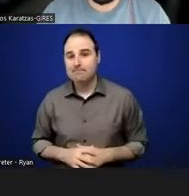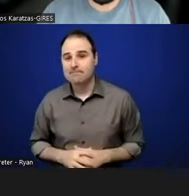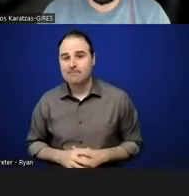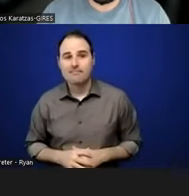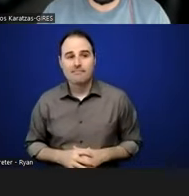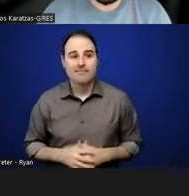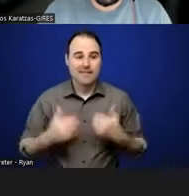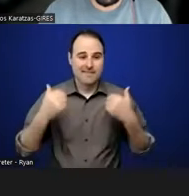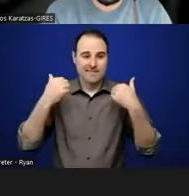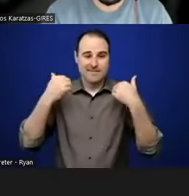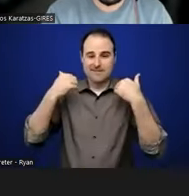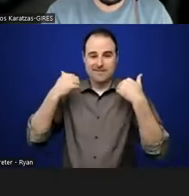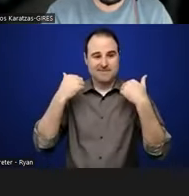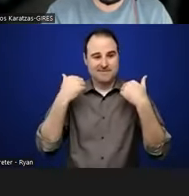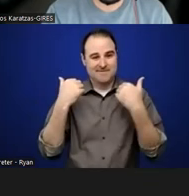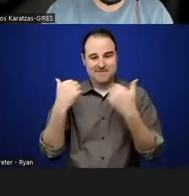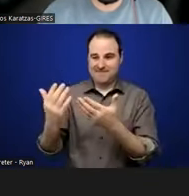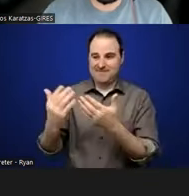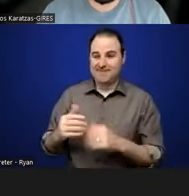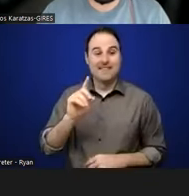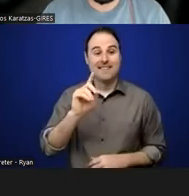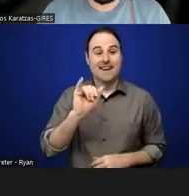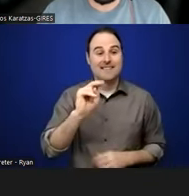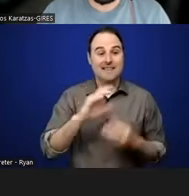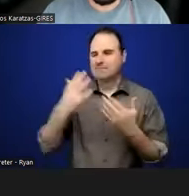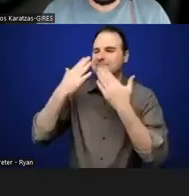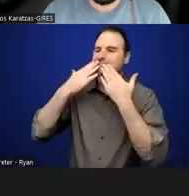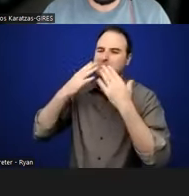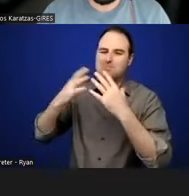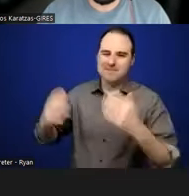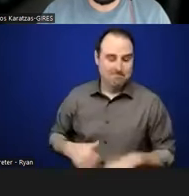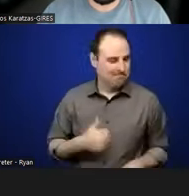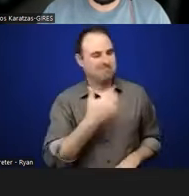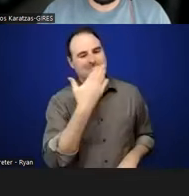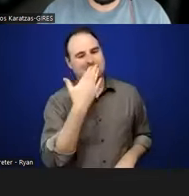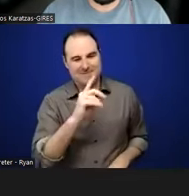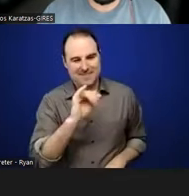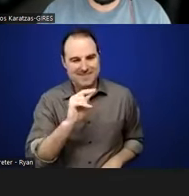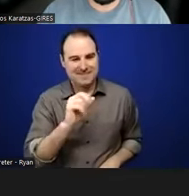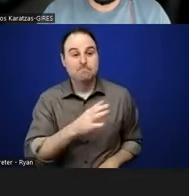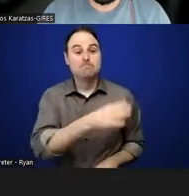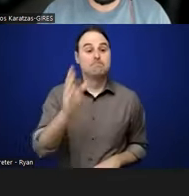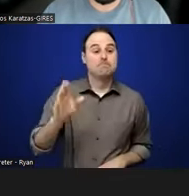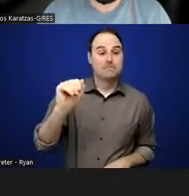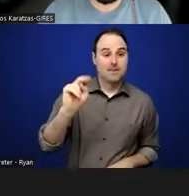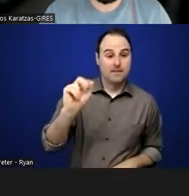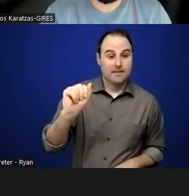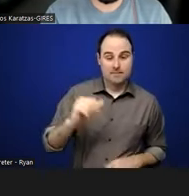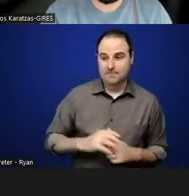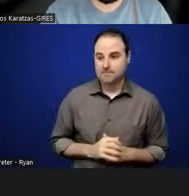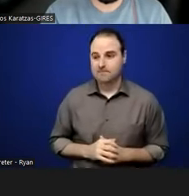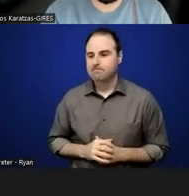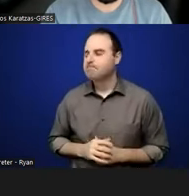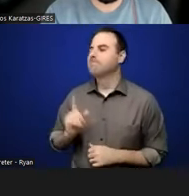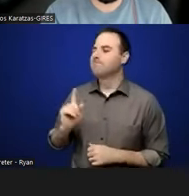Anna. you so much. Thank you, Diana. Hi, Anna. Hi. So something really interesting that